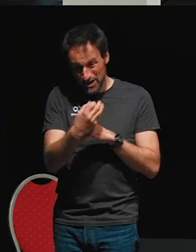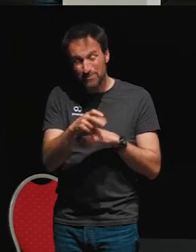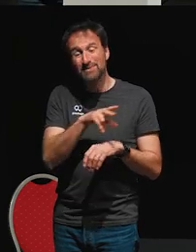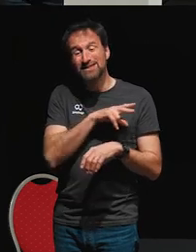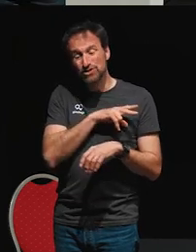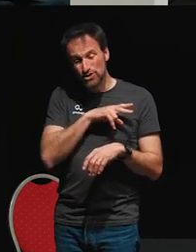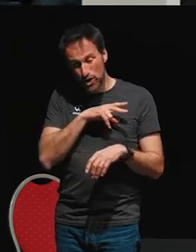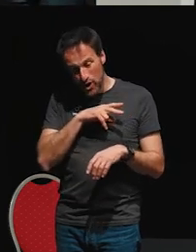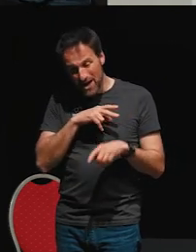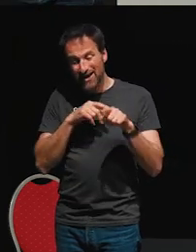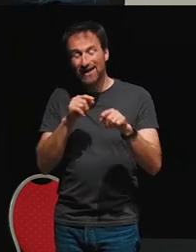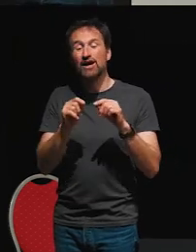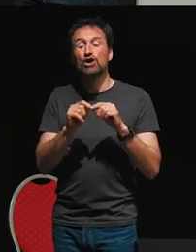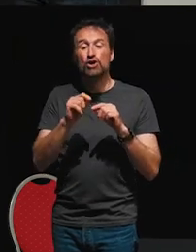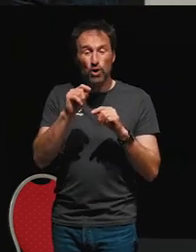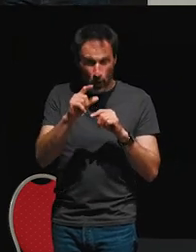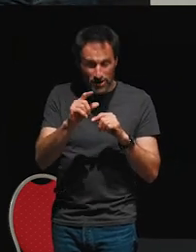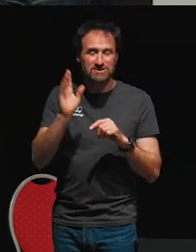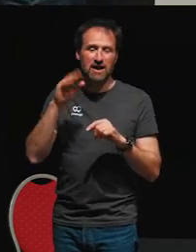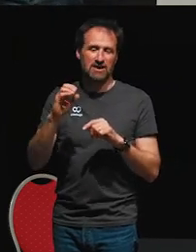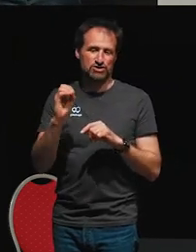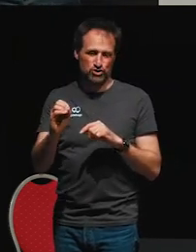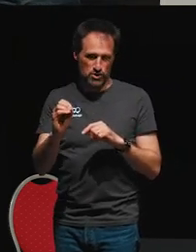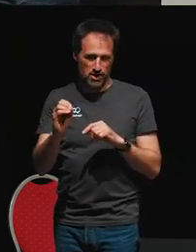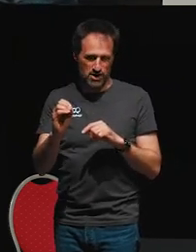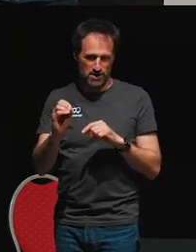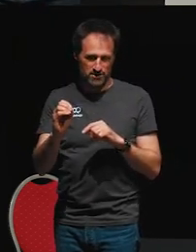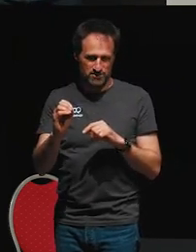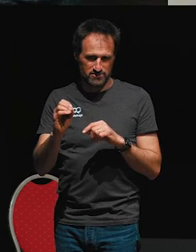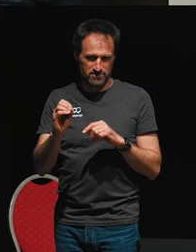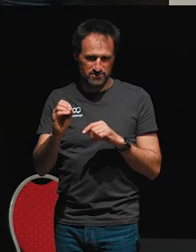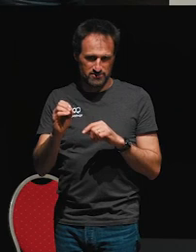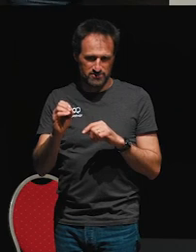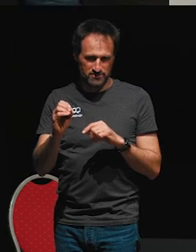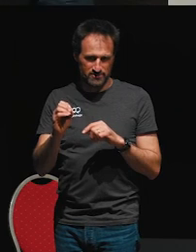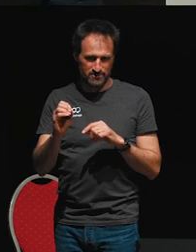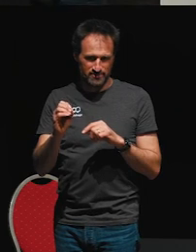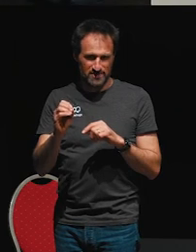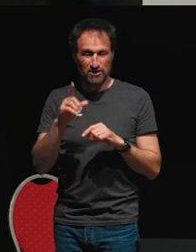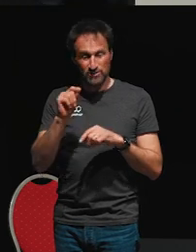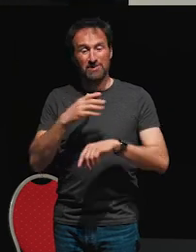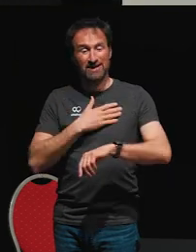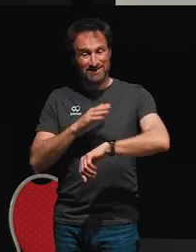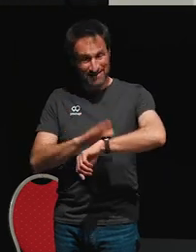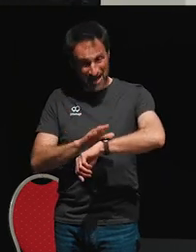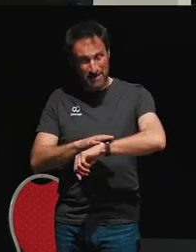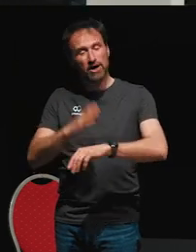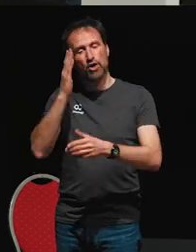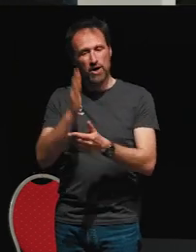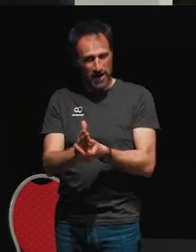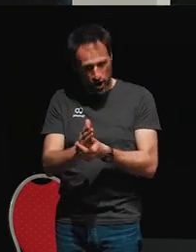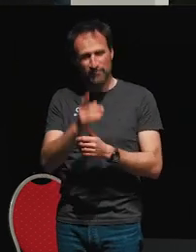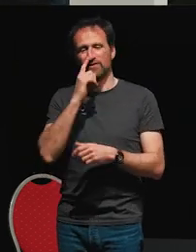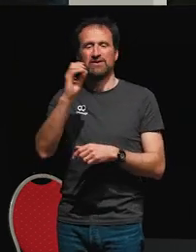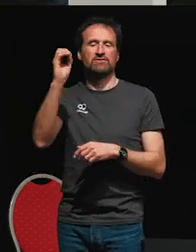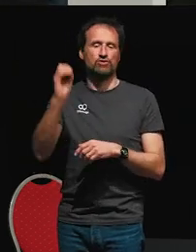are bigger than or equal to zero. This is what's going to stop my timer when it hits zero. And this is it, guys.